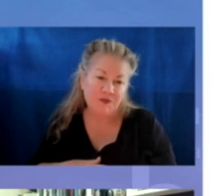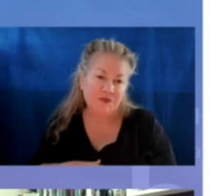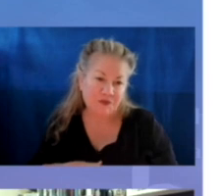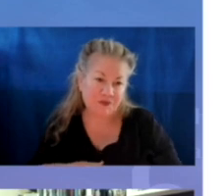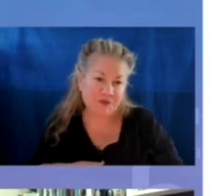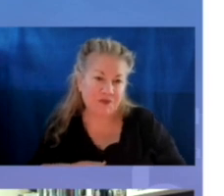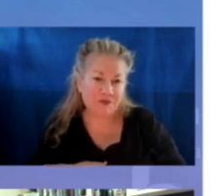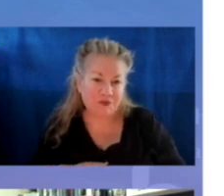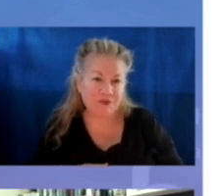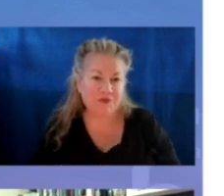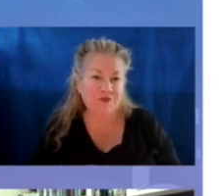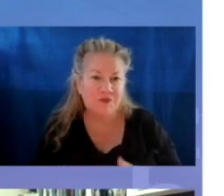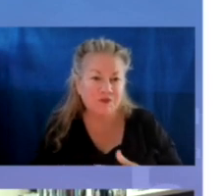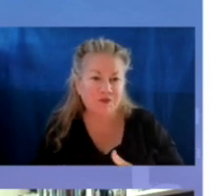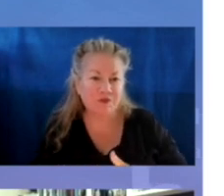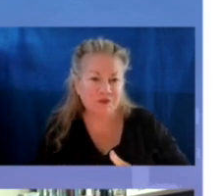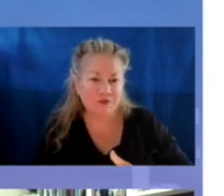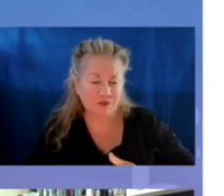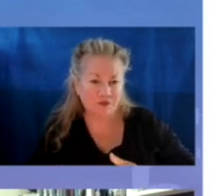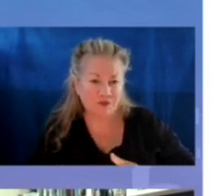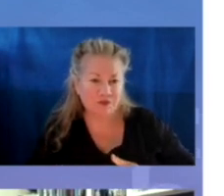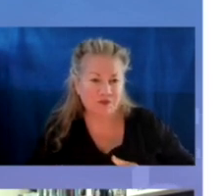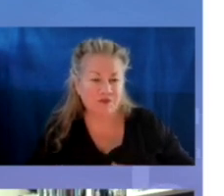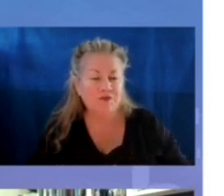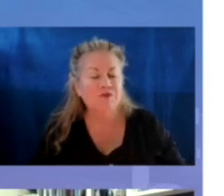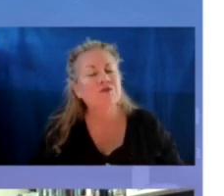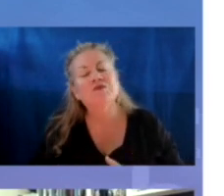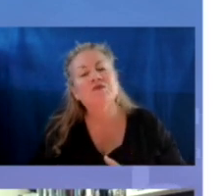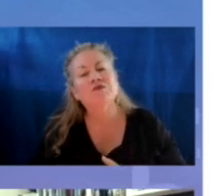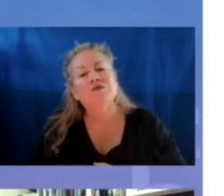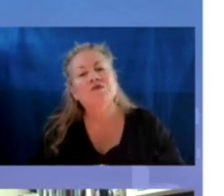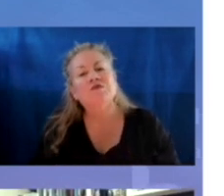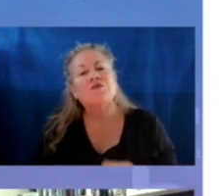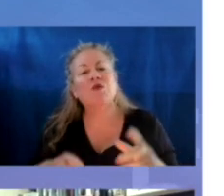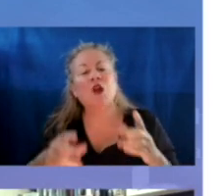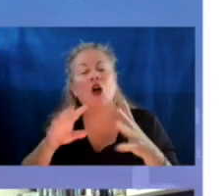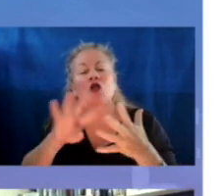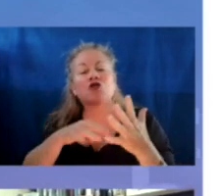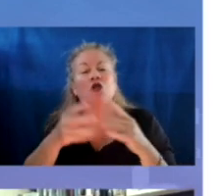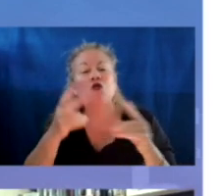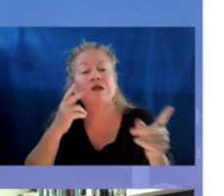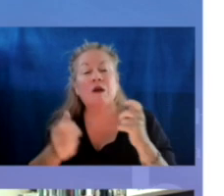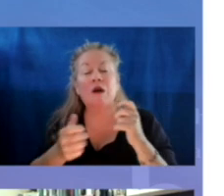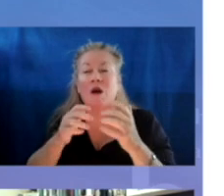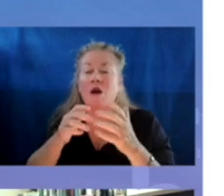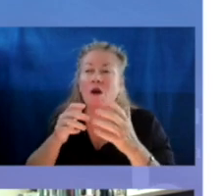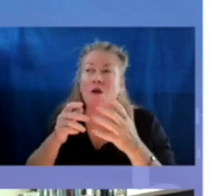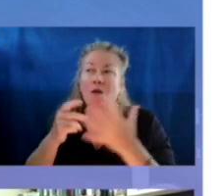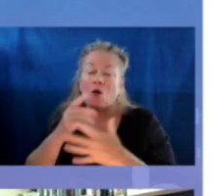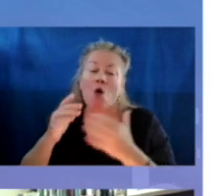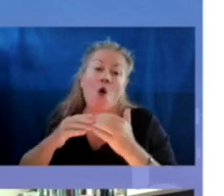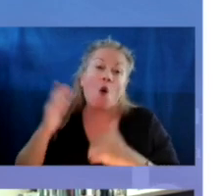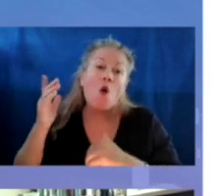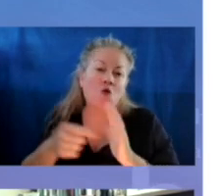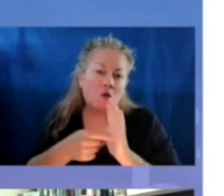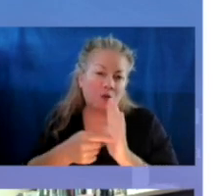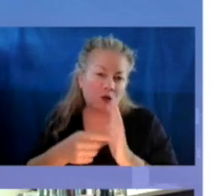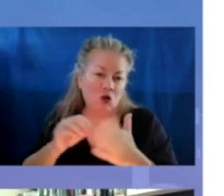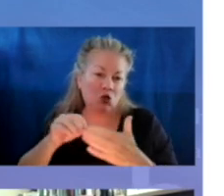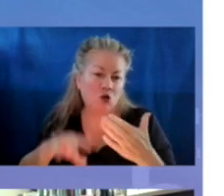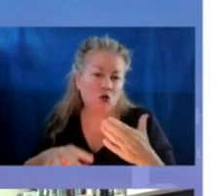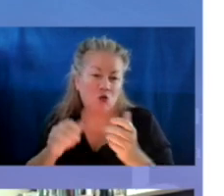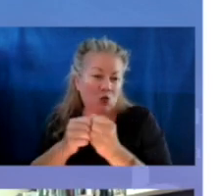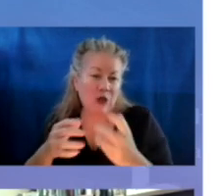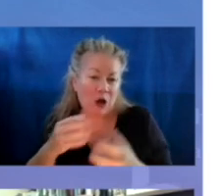The disproportionalities that we see, you can see on this next chart, which are the populations most likely to be overrepresented among